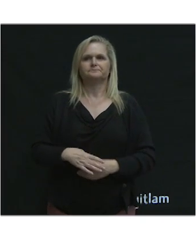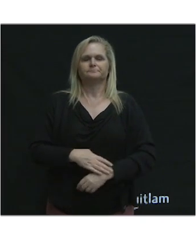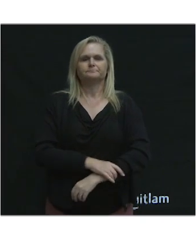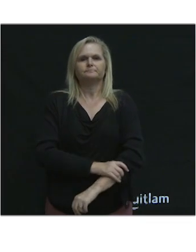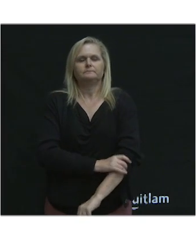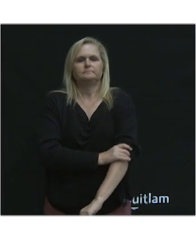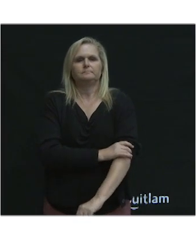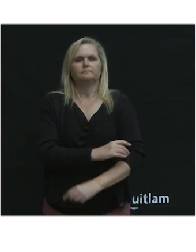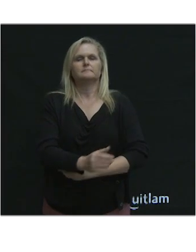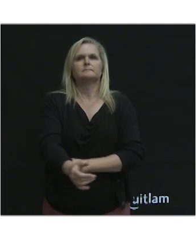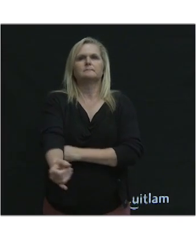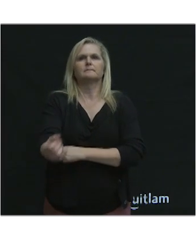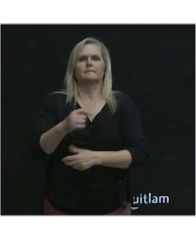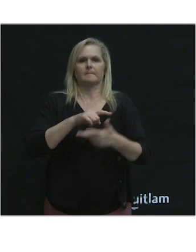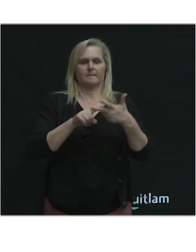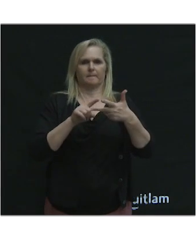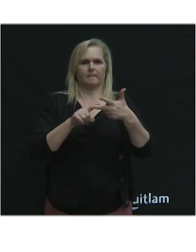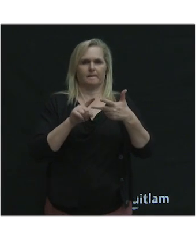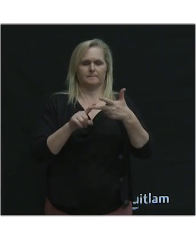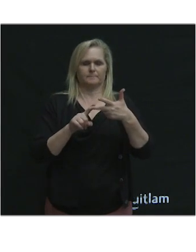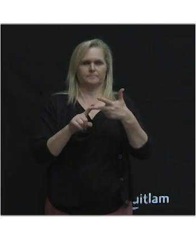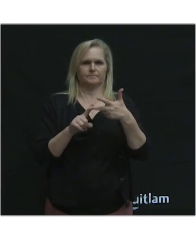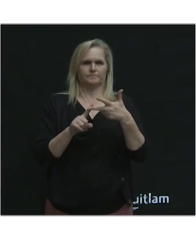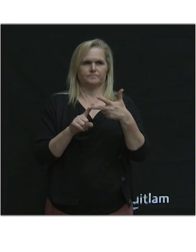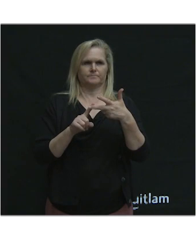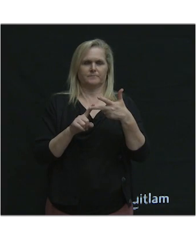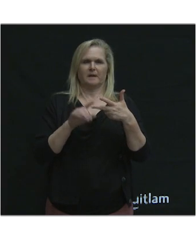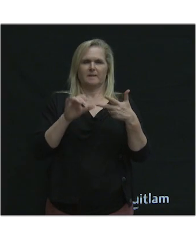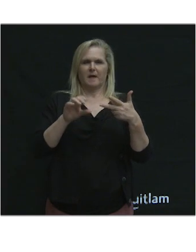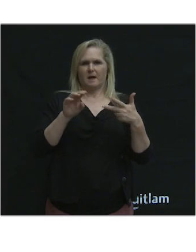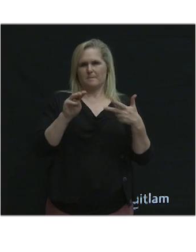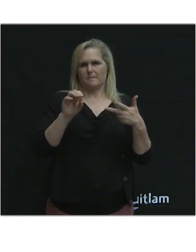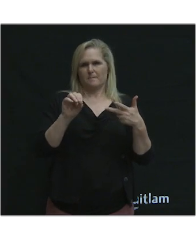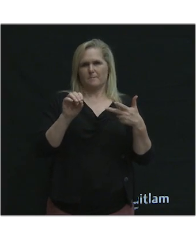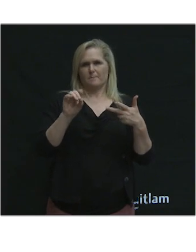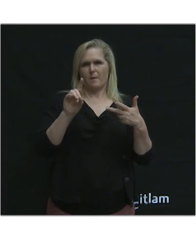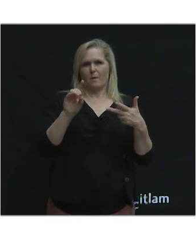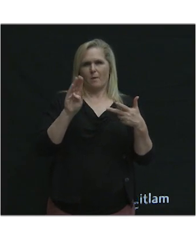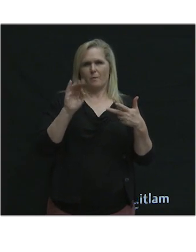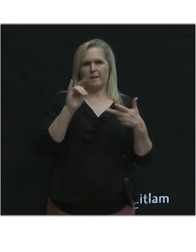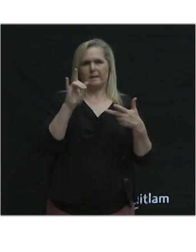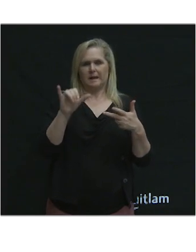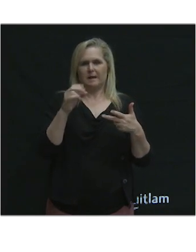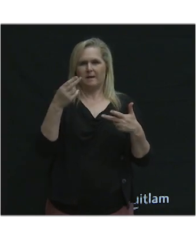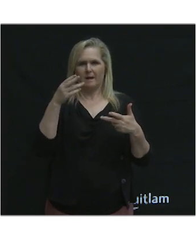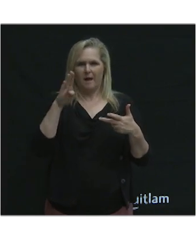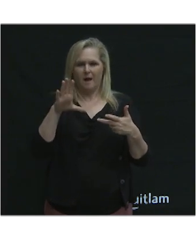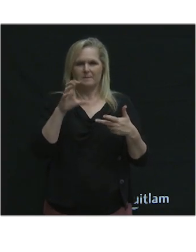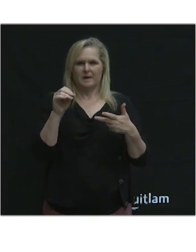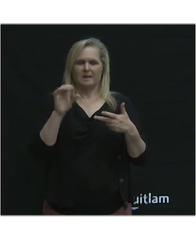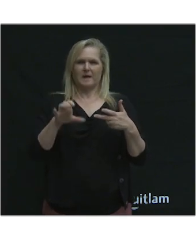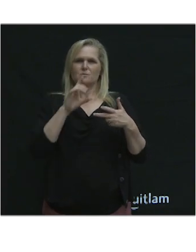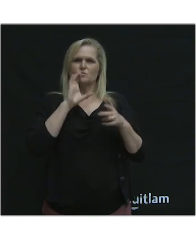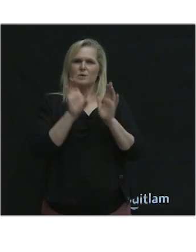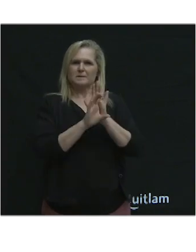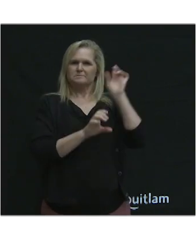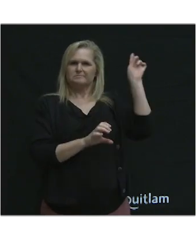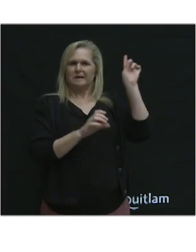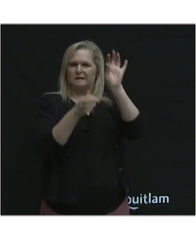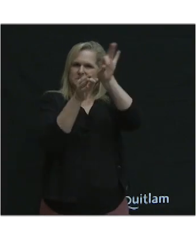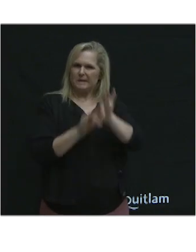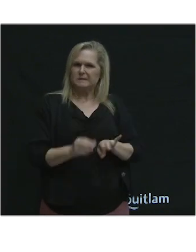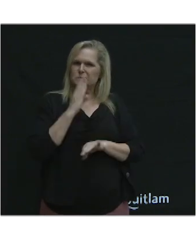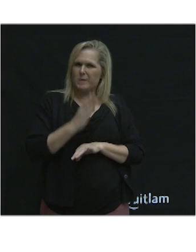The last topic I want to touch on is what mobility hubs and stations. The image actually explains it quite well.